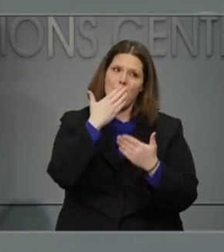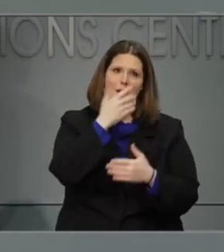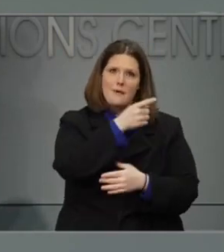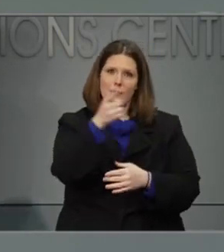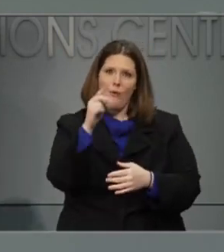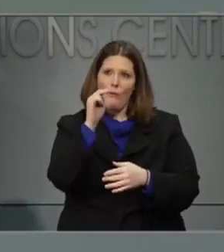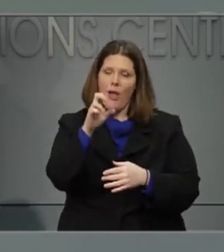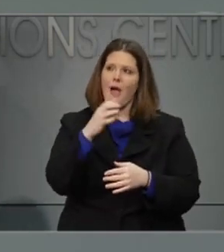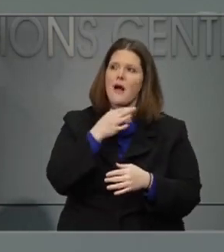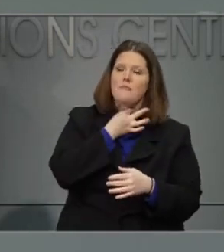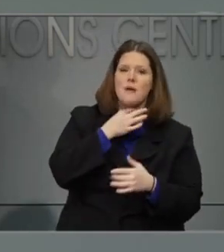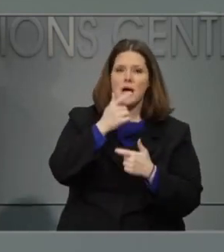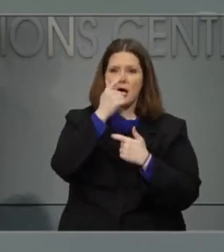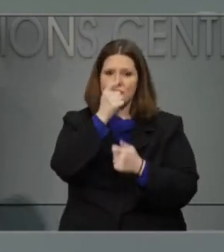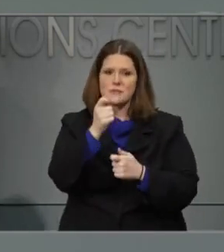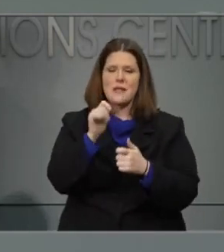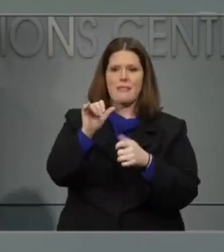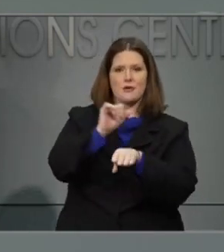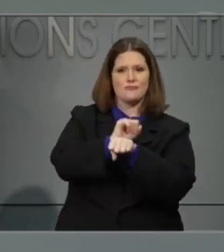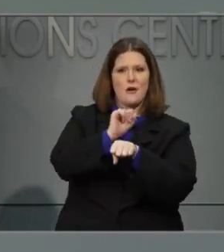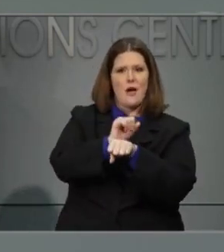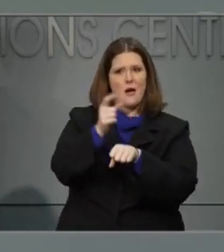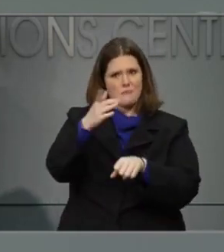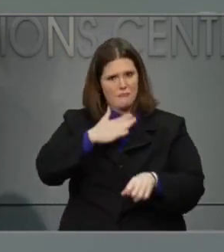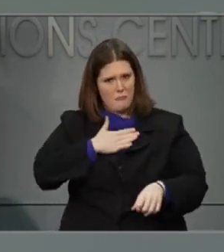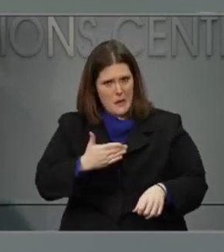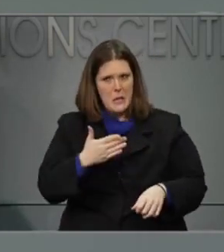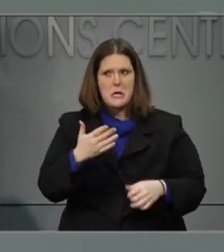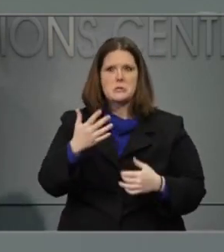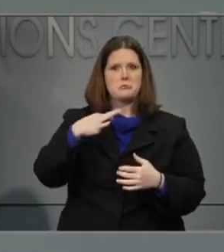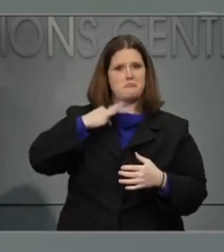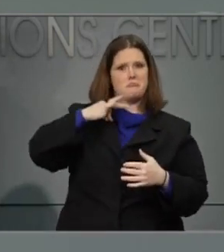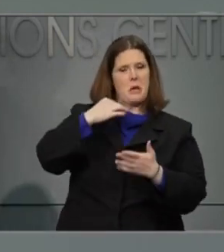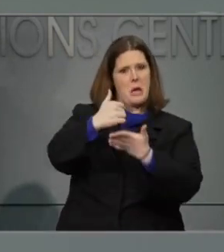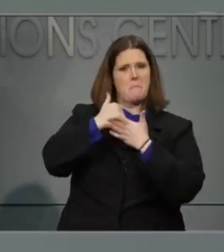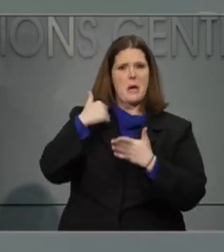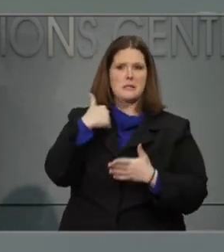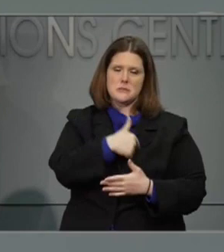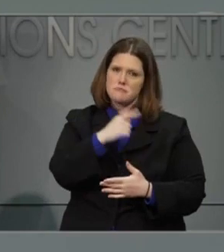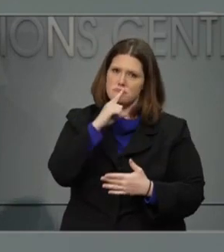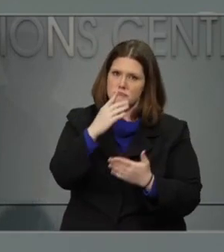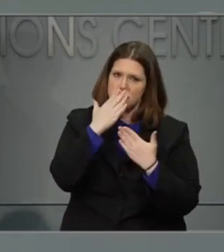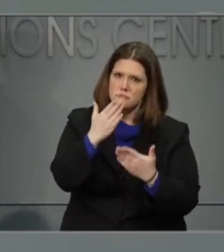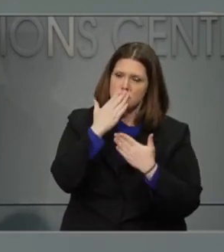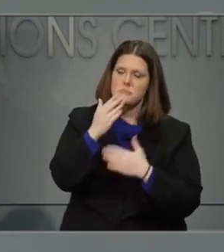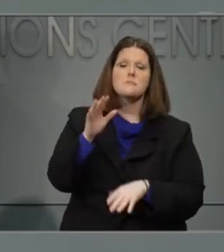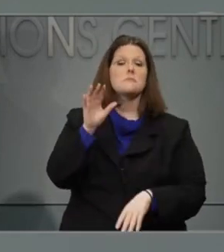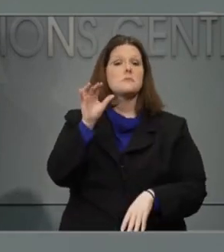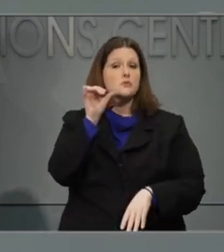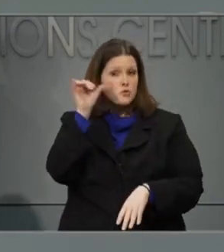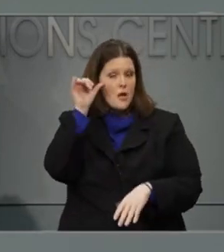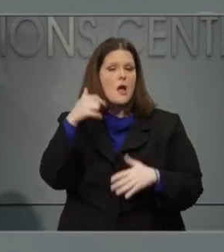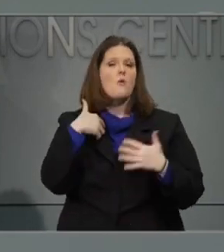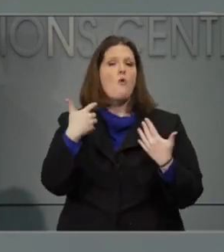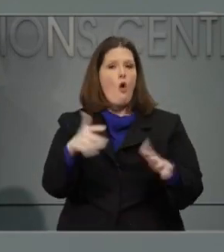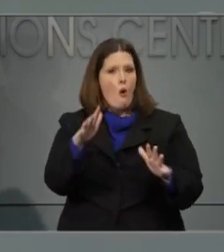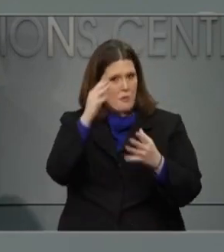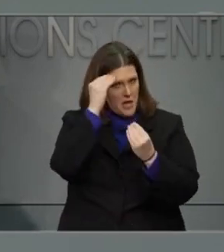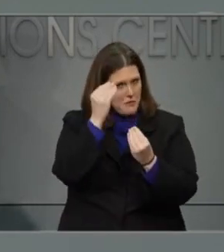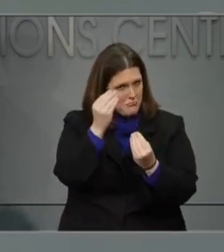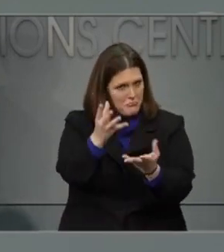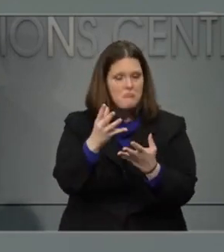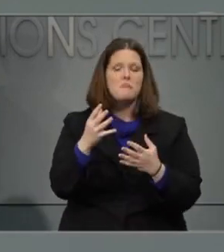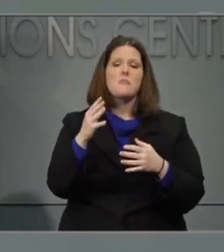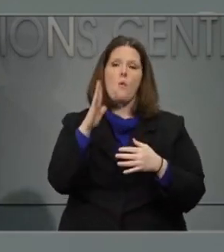even in the last 24 hours have already raised their hand to say they wanted to help. Again we had said yesterday we're going to be prioritizing folks who